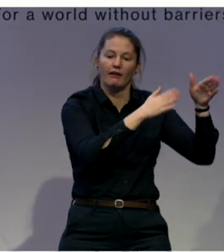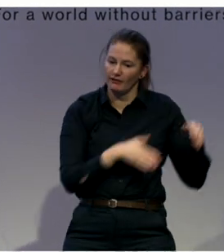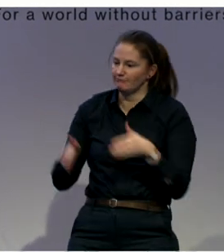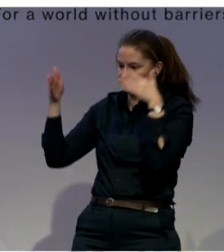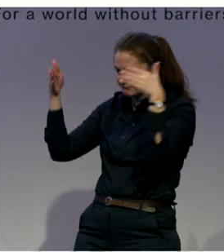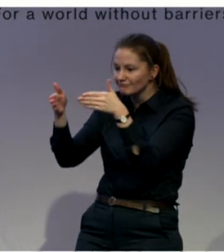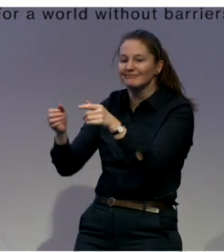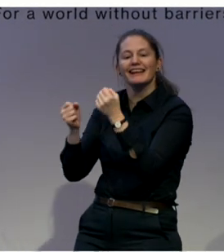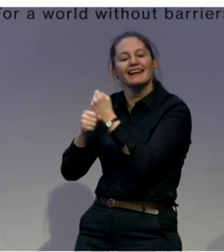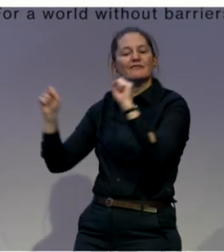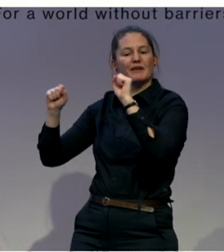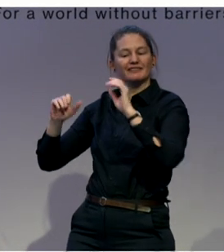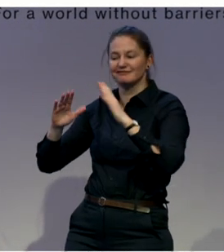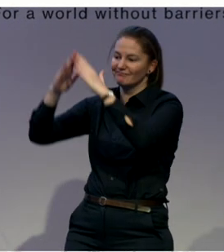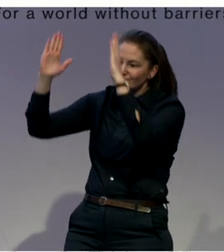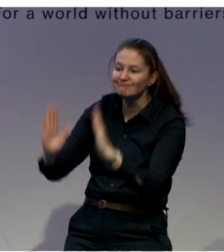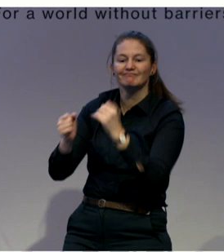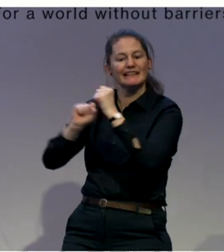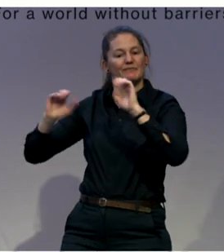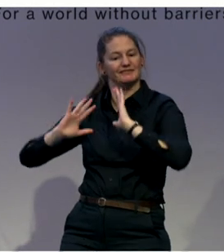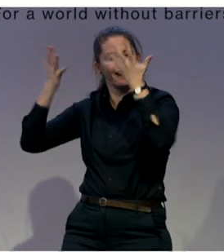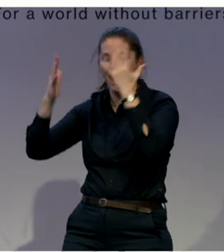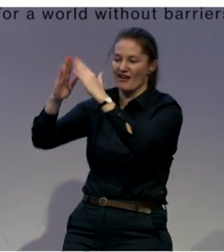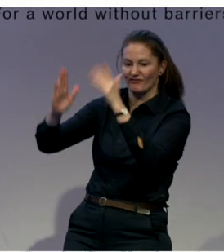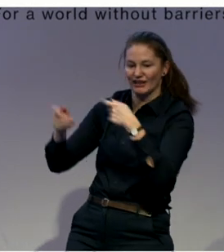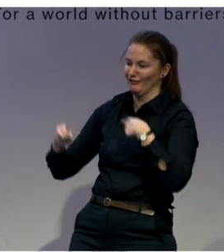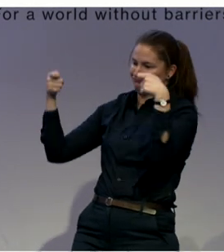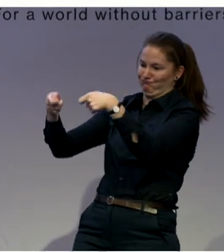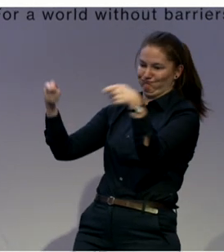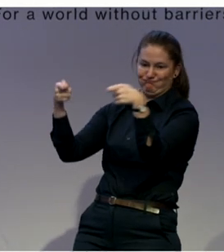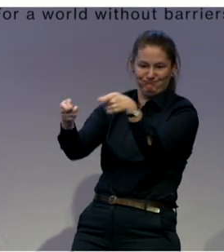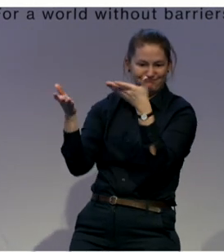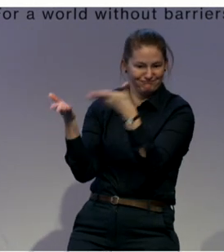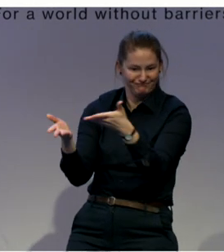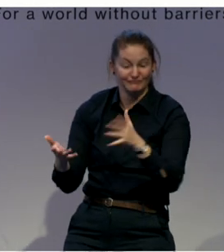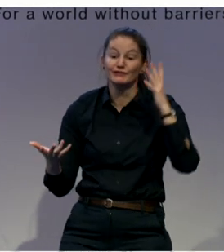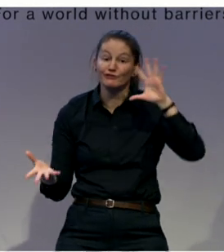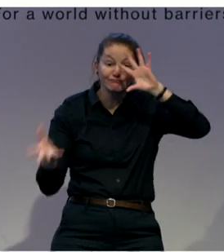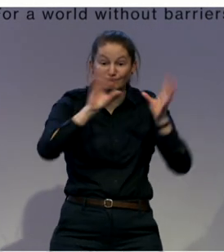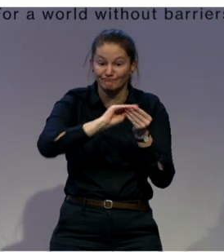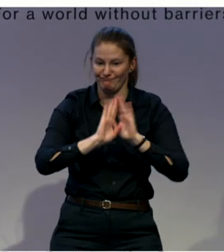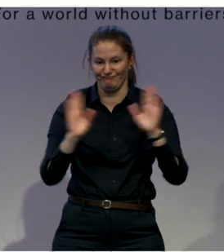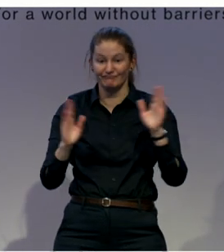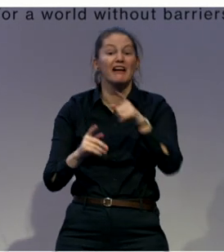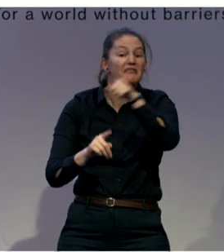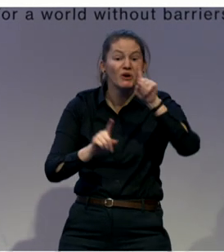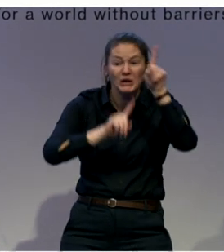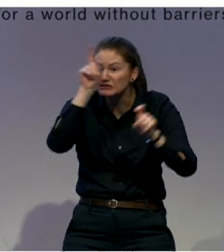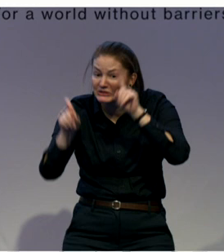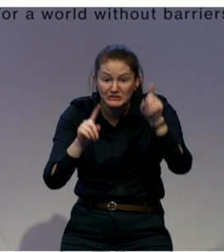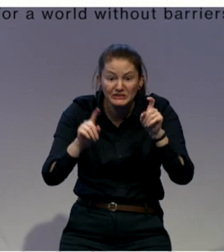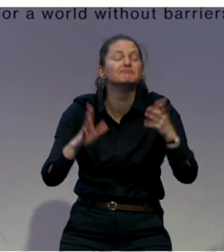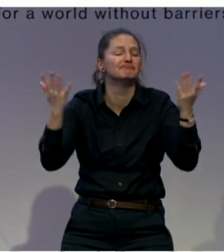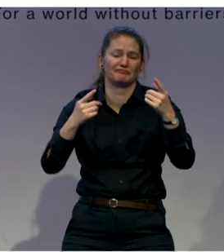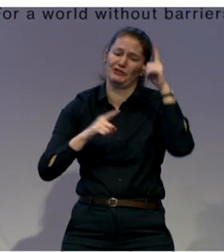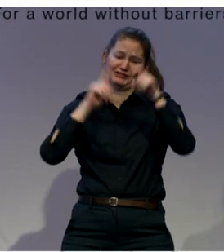here is a summary of what I said. And if you have any questions, please ask. And also, you can always send me an email, and I'll be here after. So,